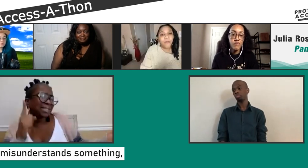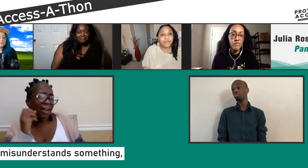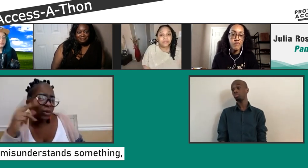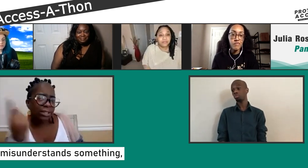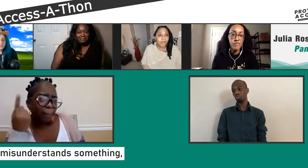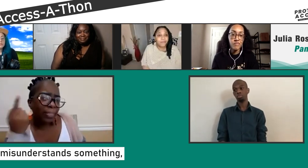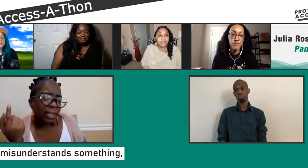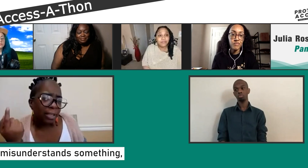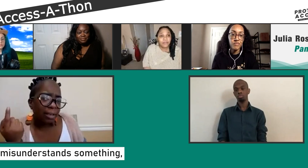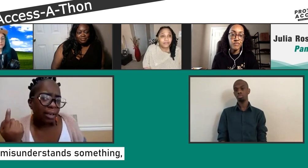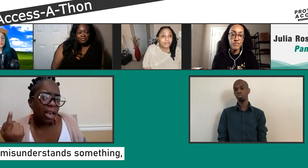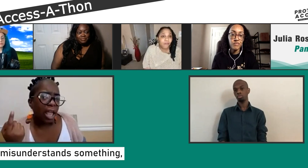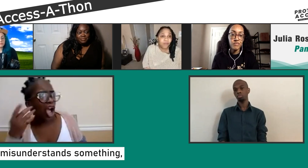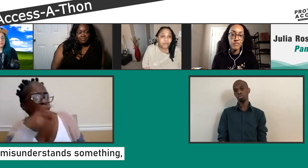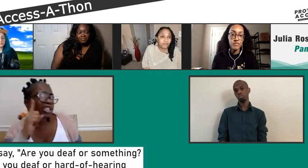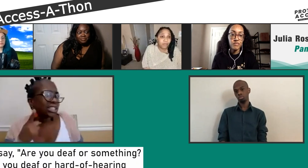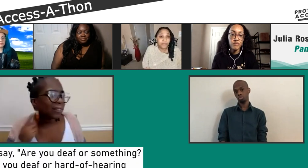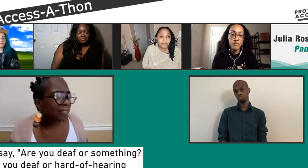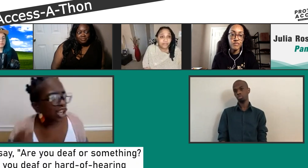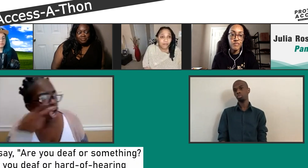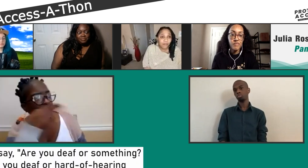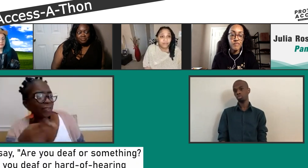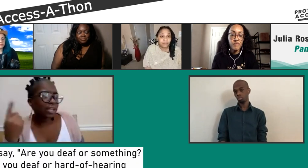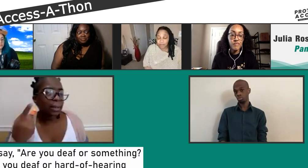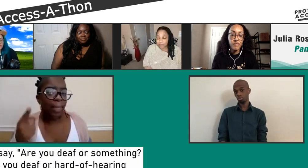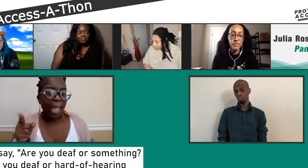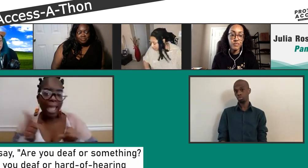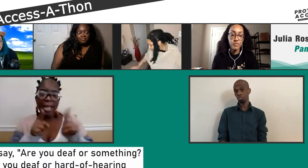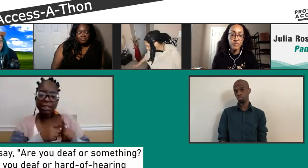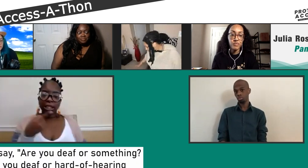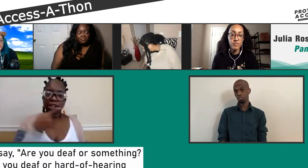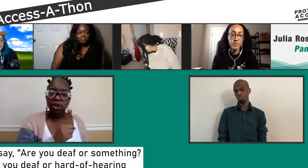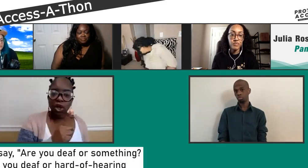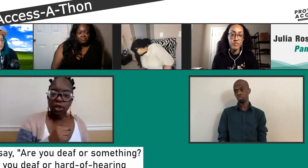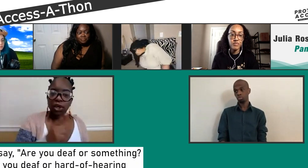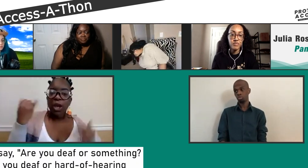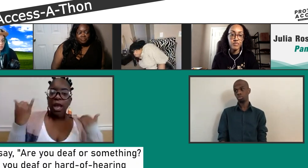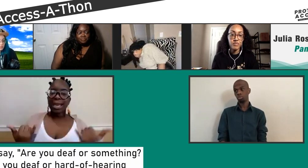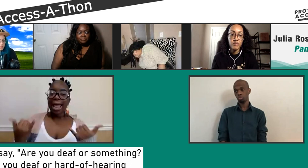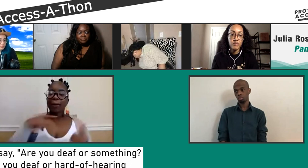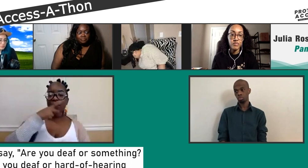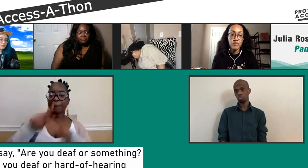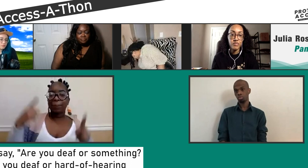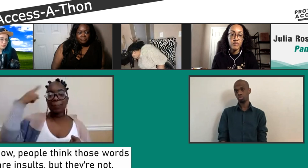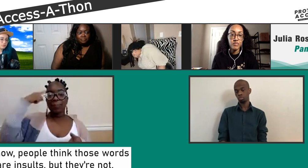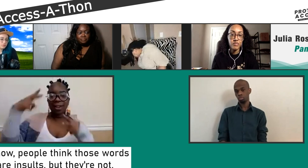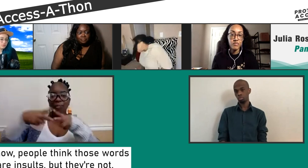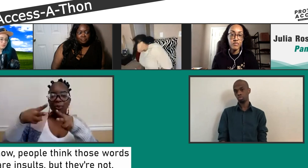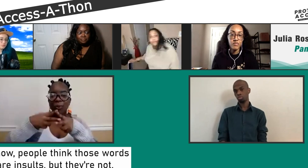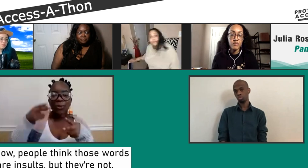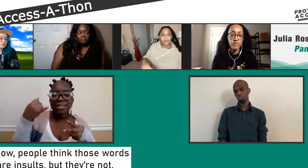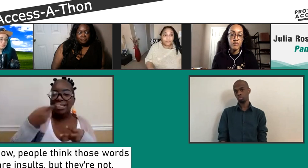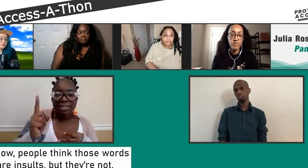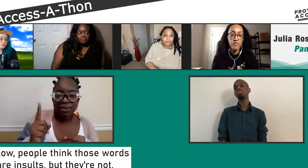Those two words, deaf and hearing impaired are words that are often, that hearing people often think are offensive.